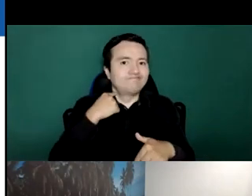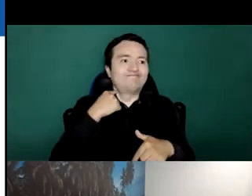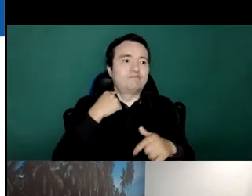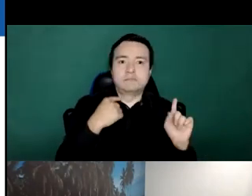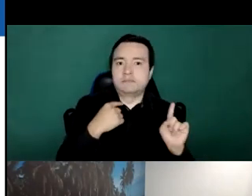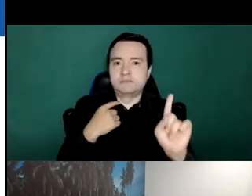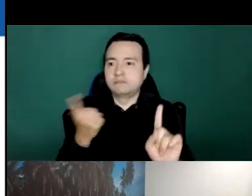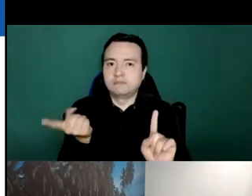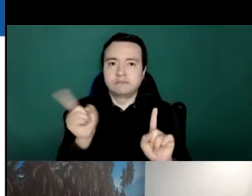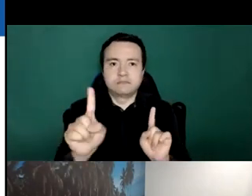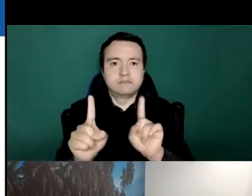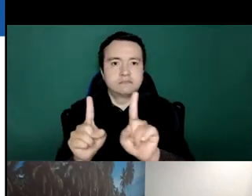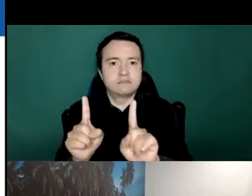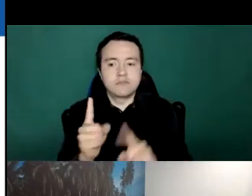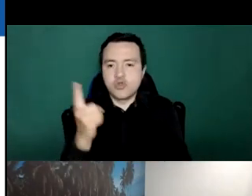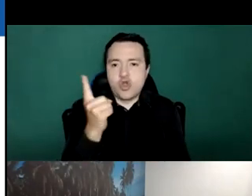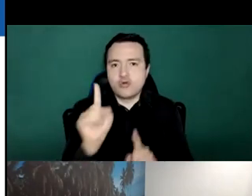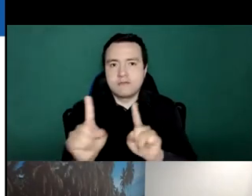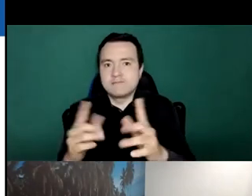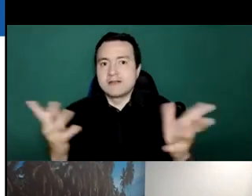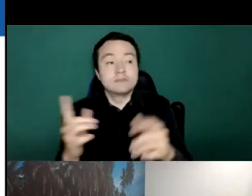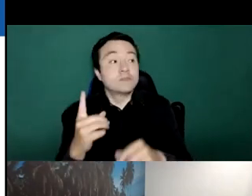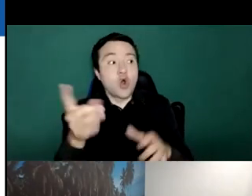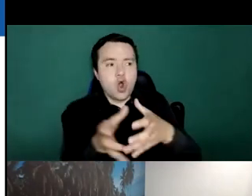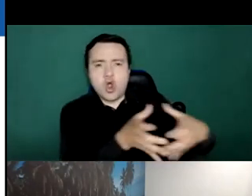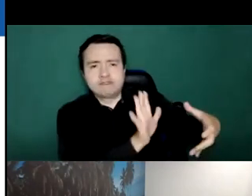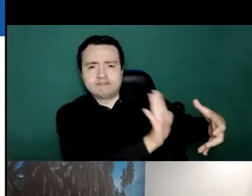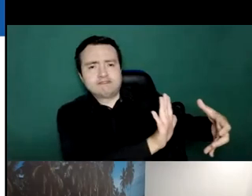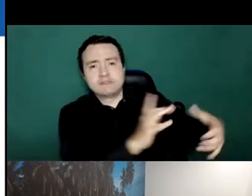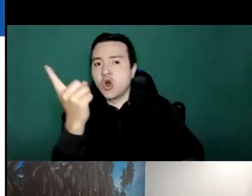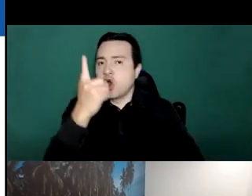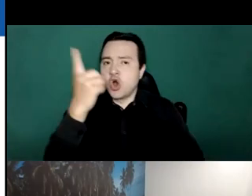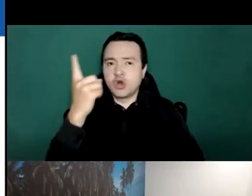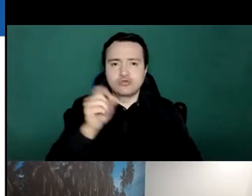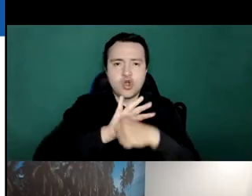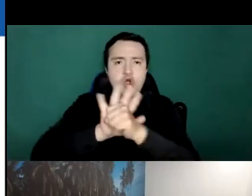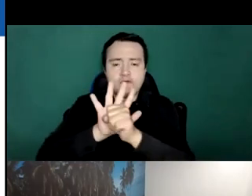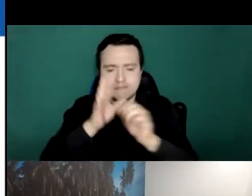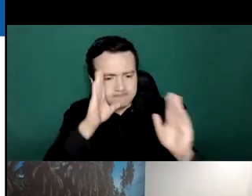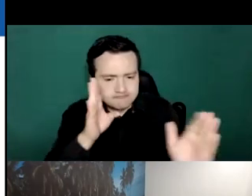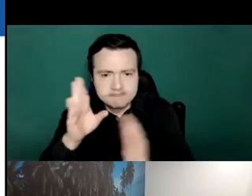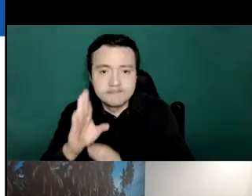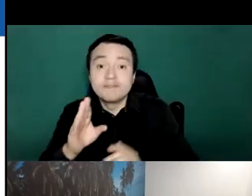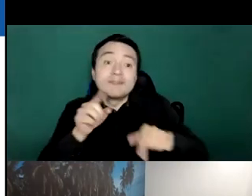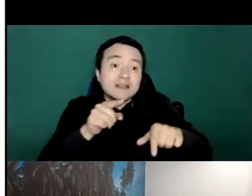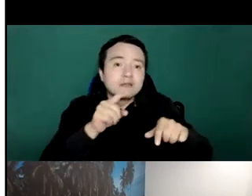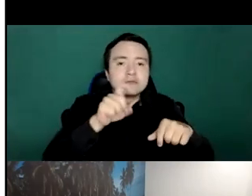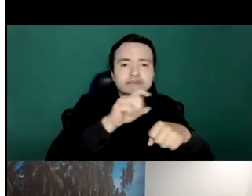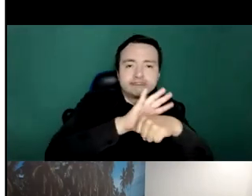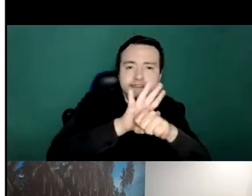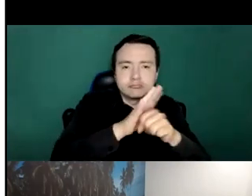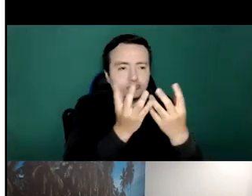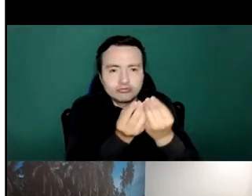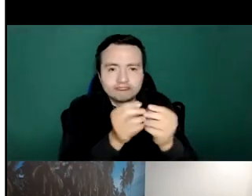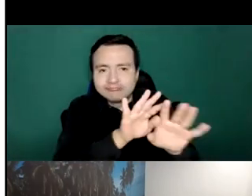health care was um reduced and so we had to um